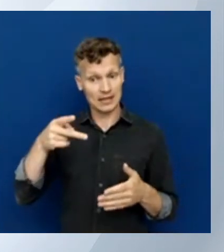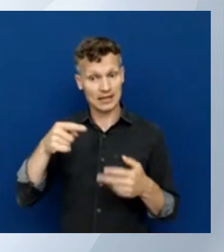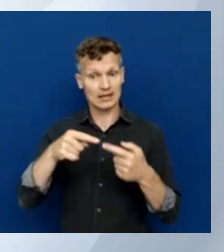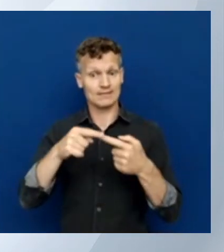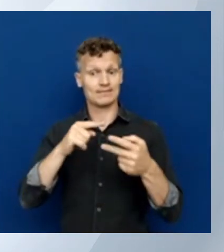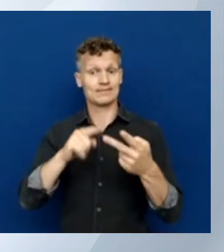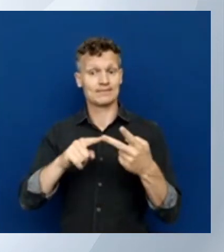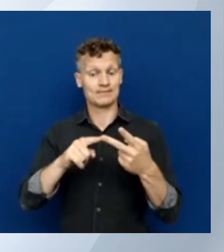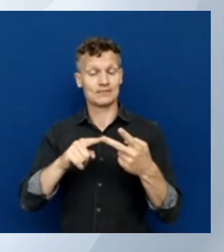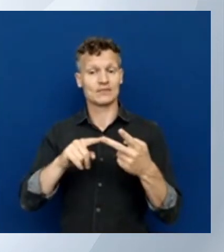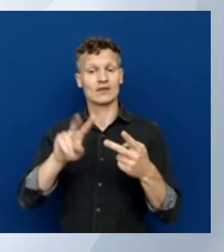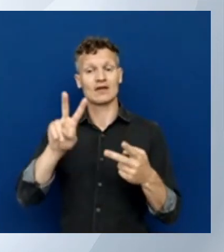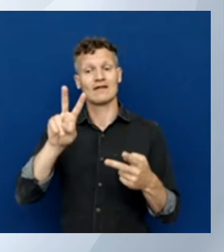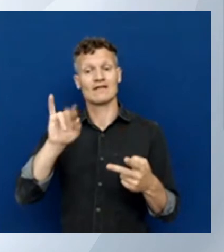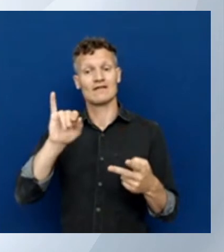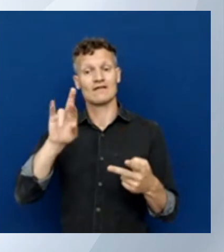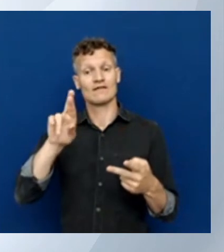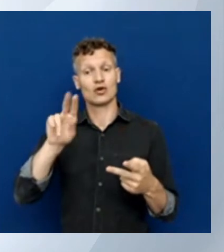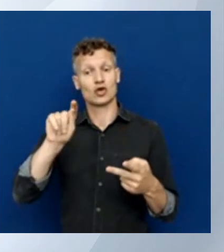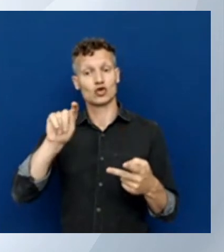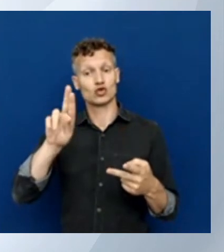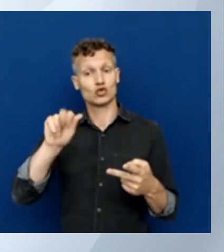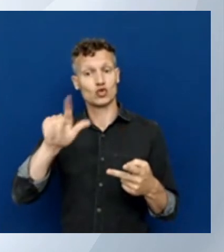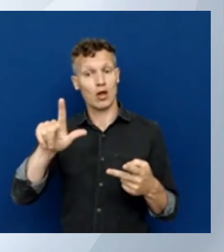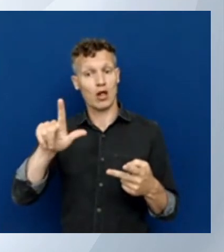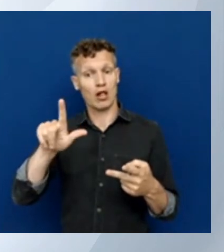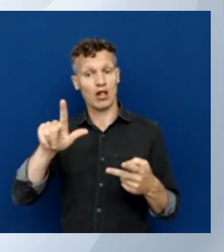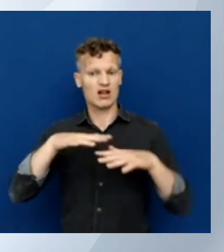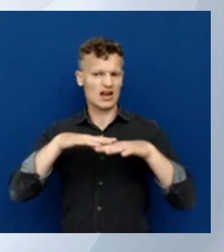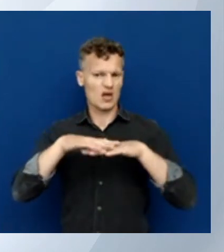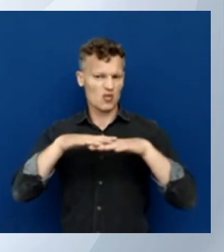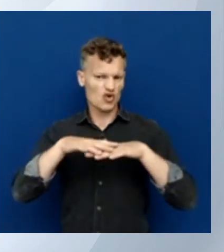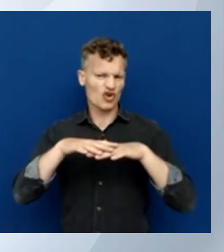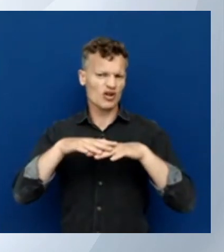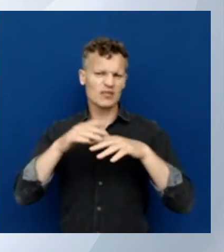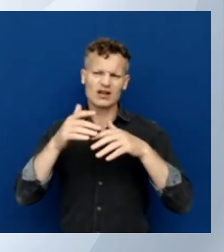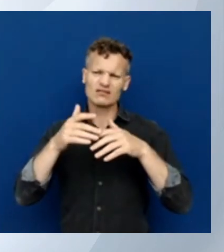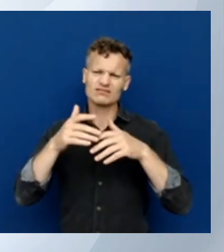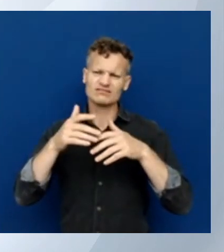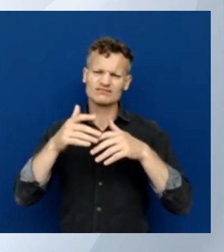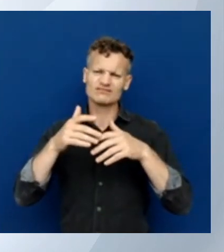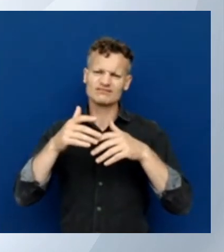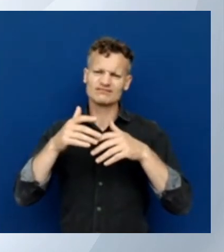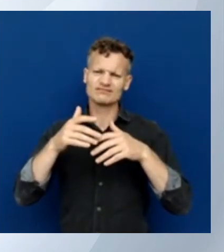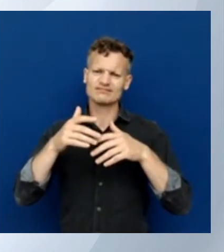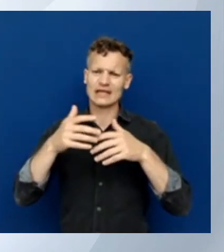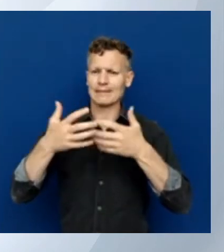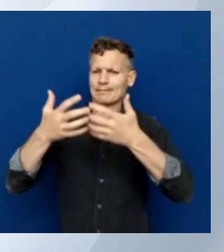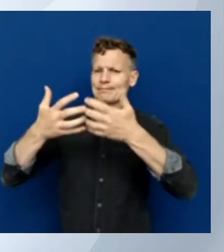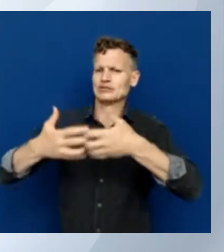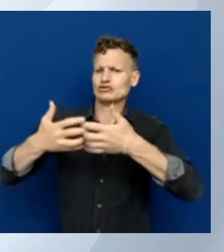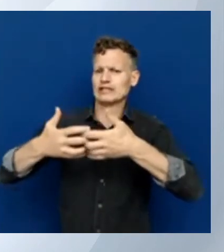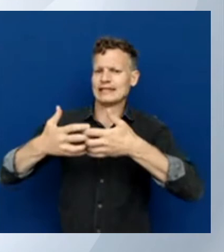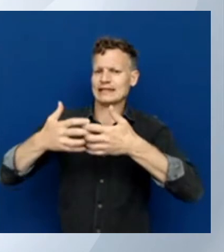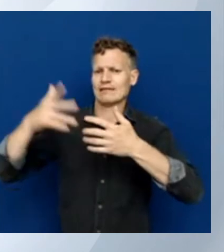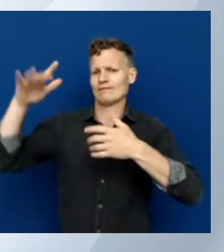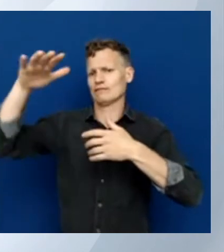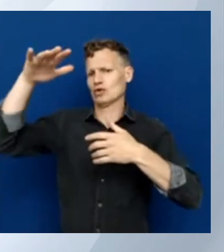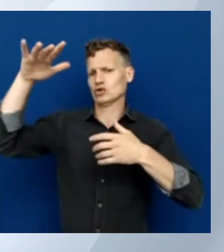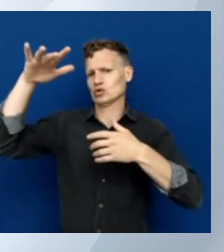machine, all those resources that are combined with each other, I get them in one template and get to work with them.